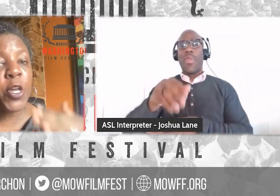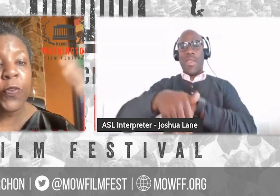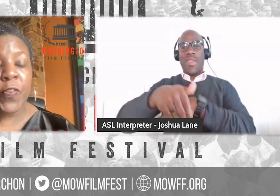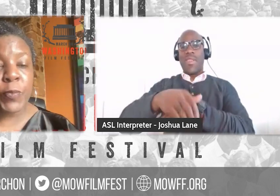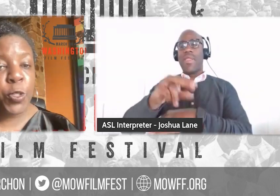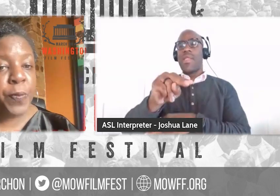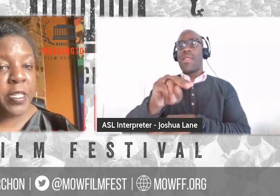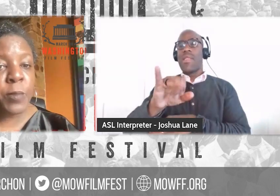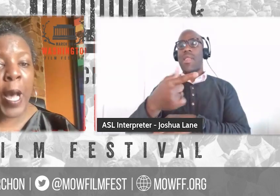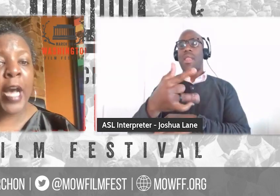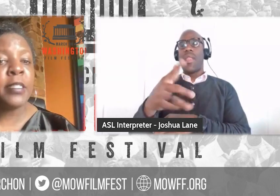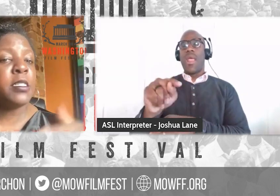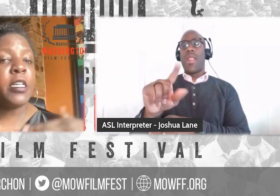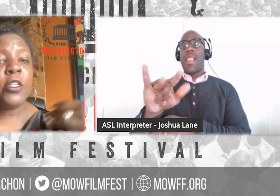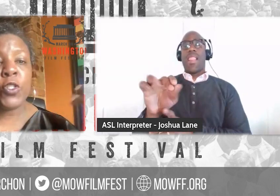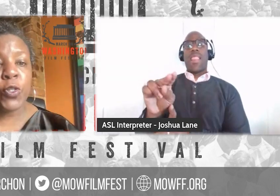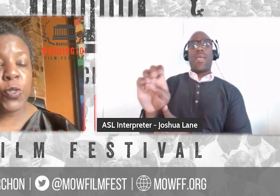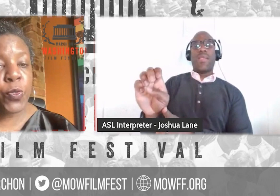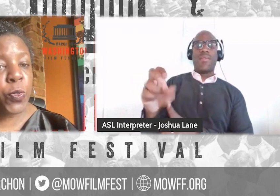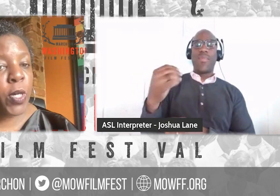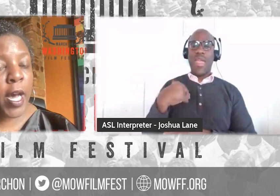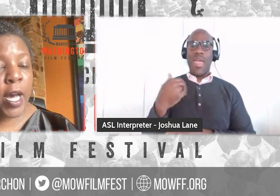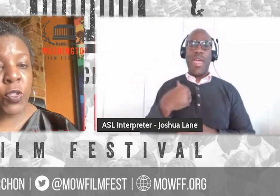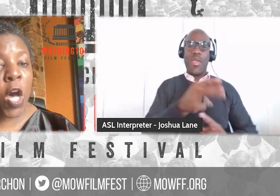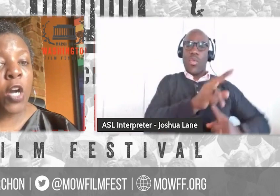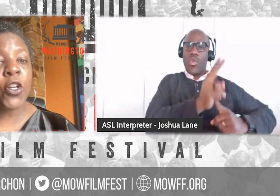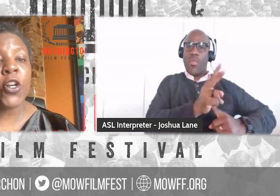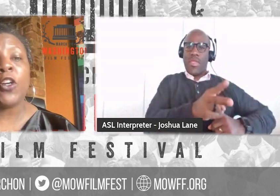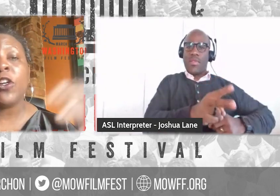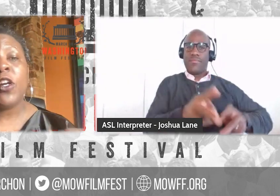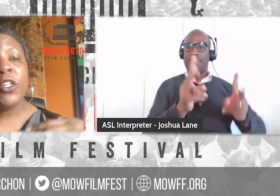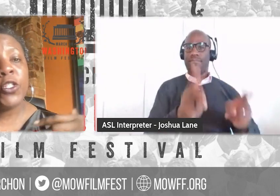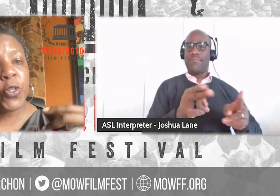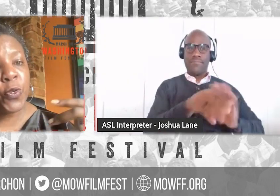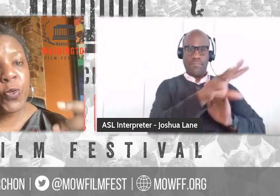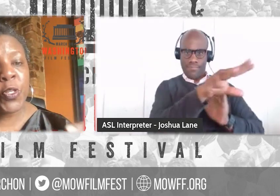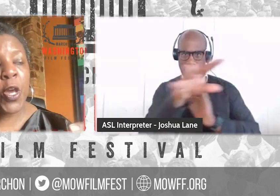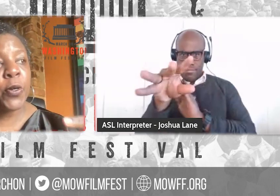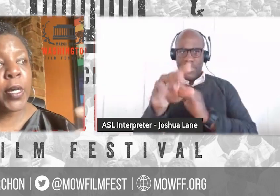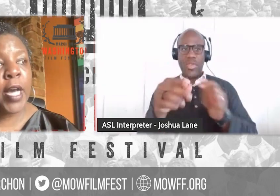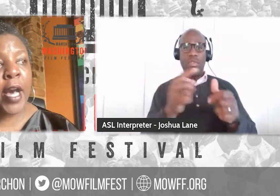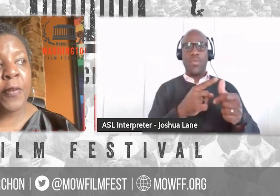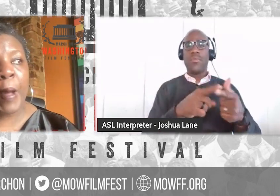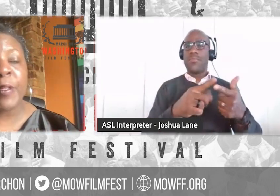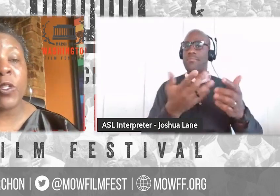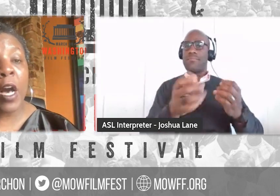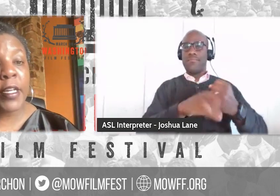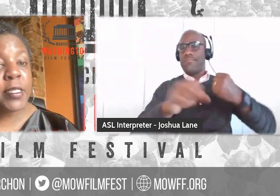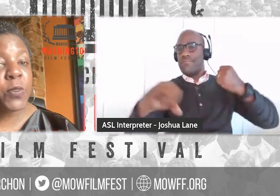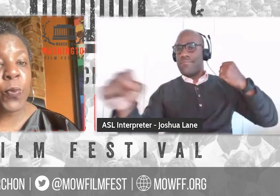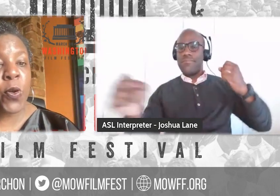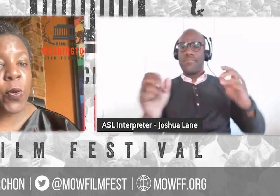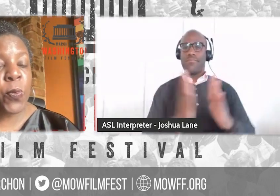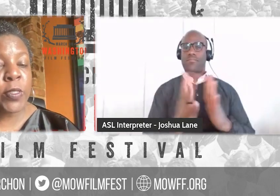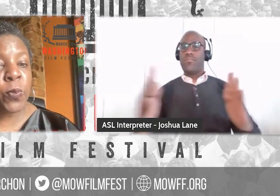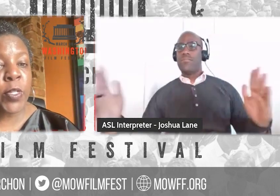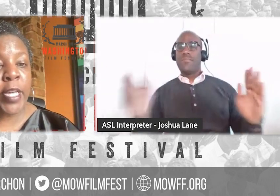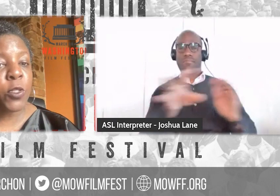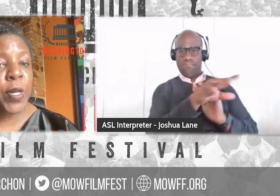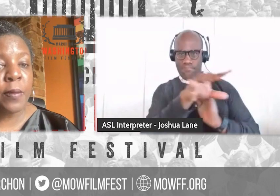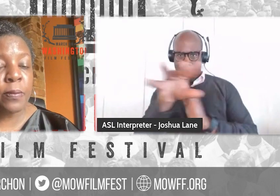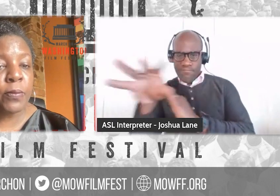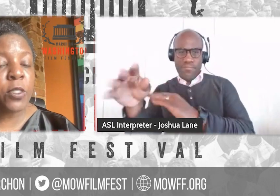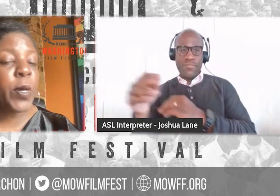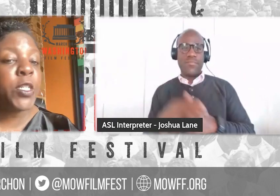lengths, you know, from two minute spots to, uh, longer to, you know, uh, probably the longest were, were